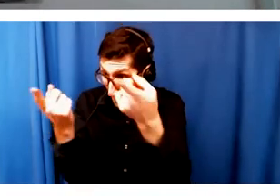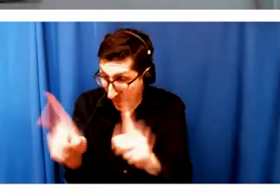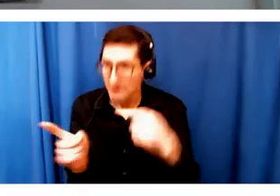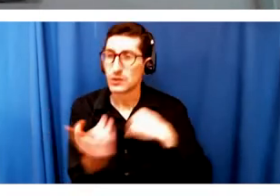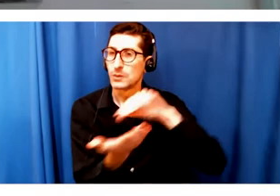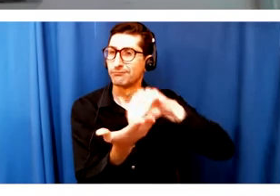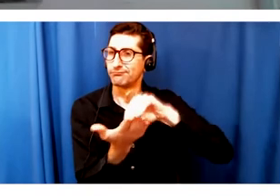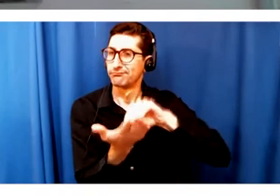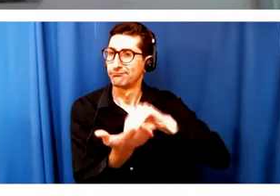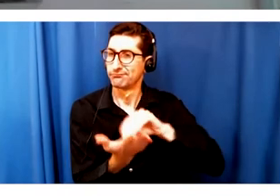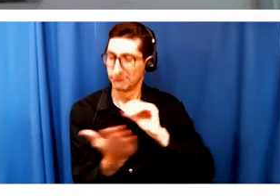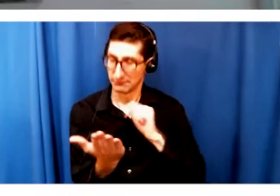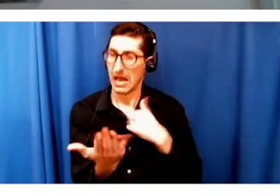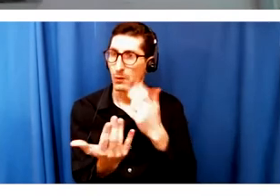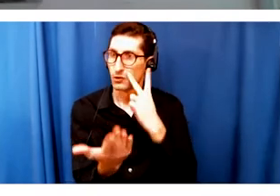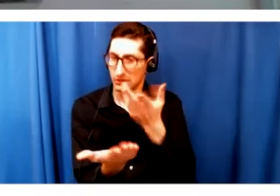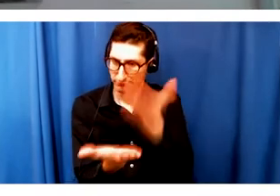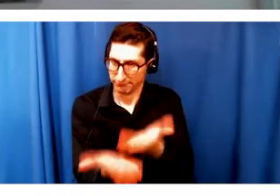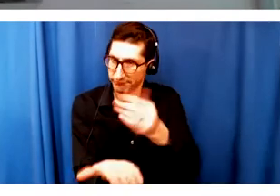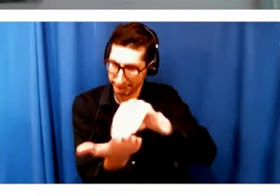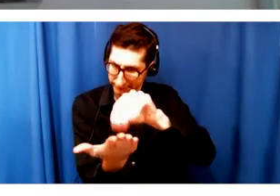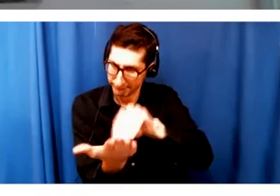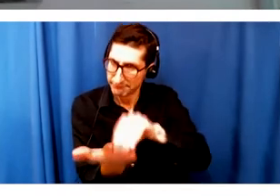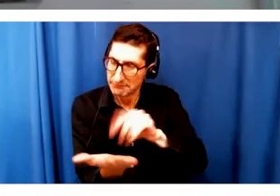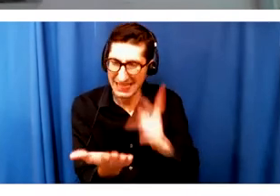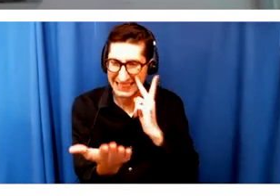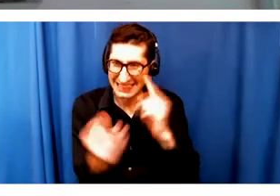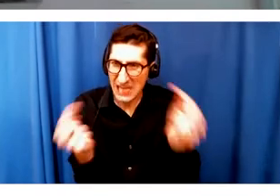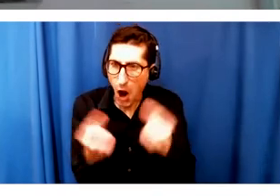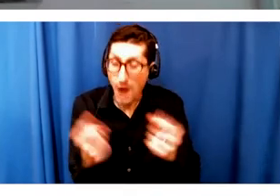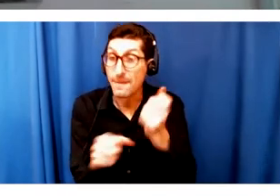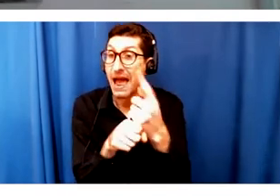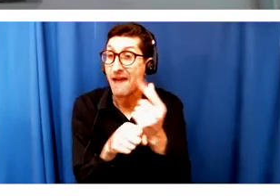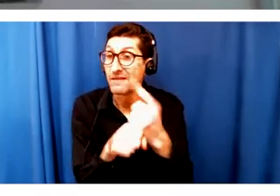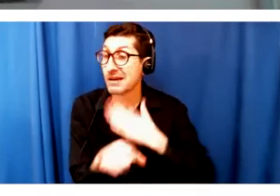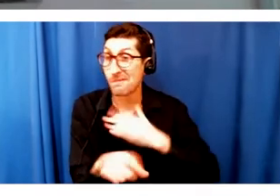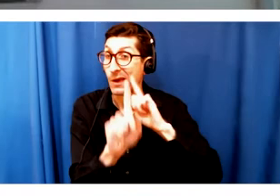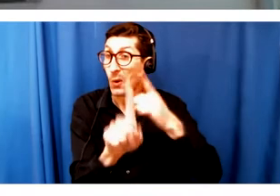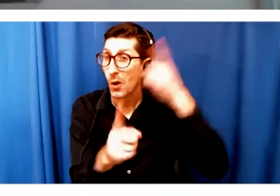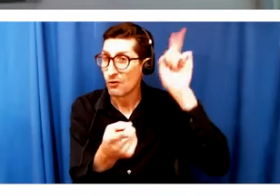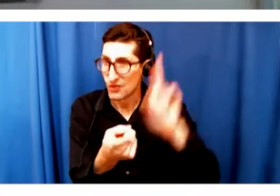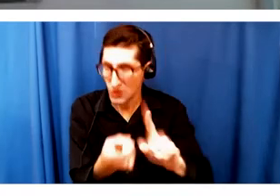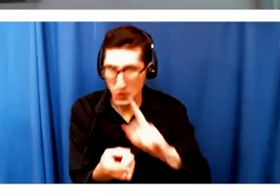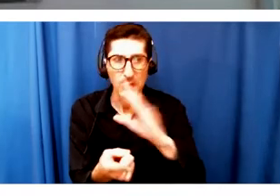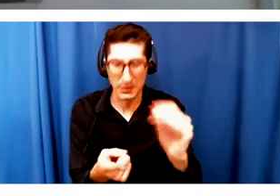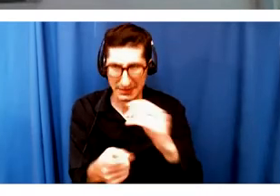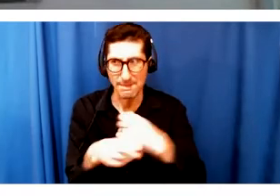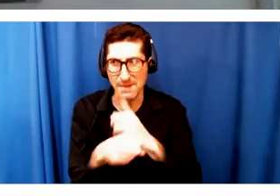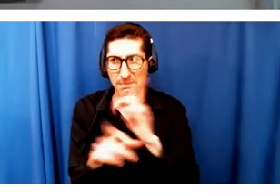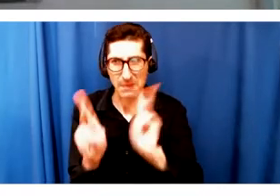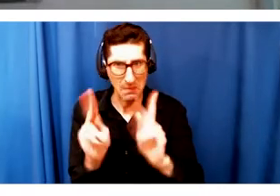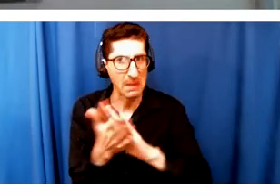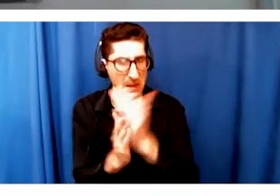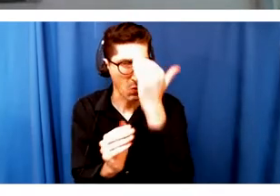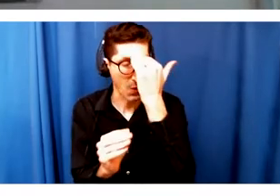the documentation and look at the harm and reduce it every year and make people aware of that. We're separating out our racism